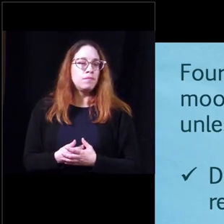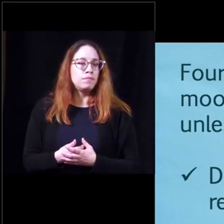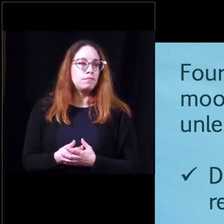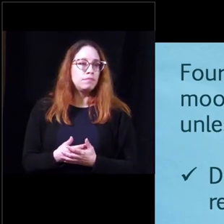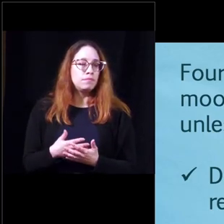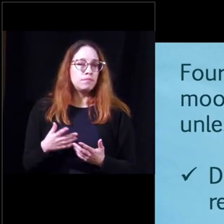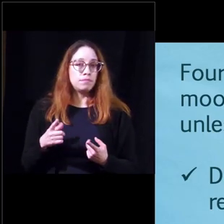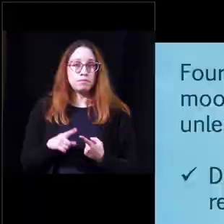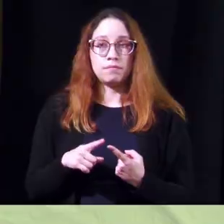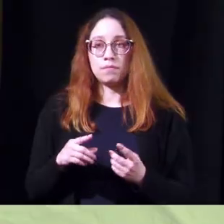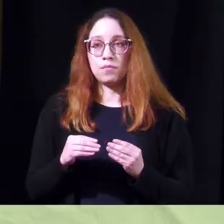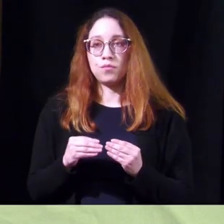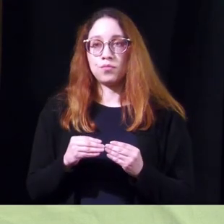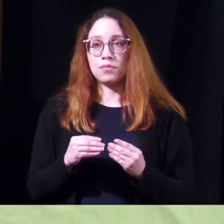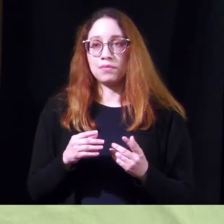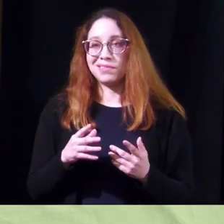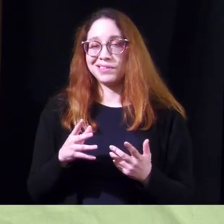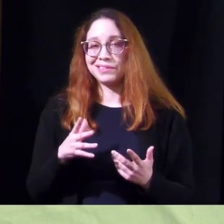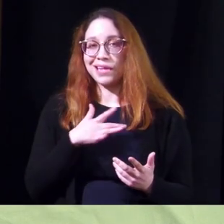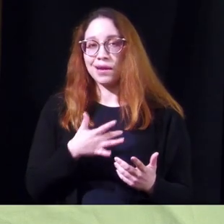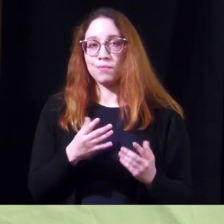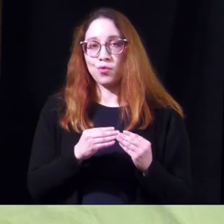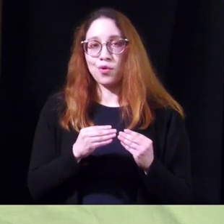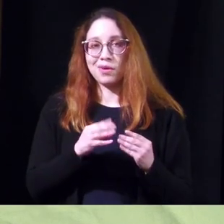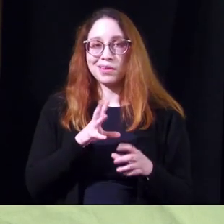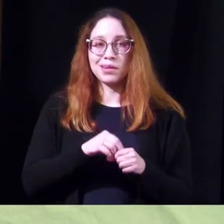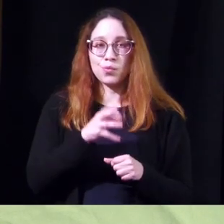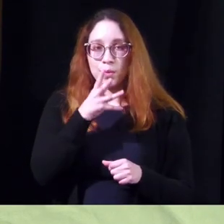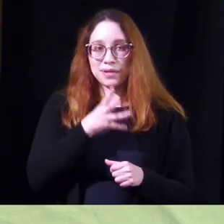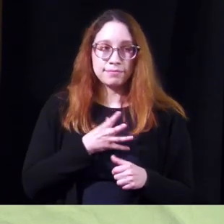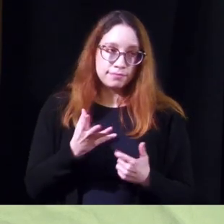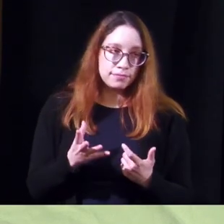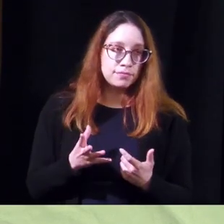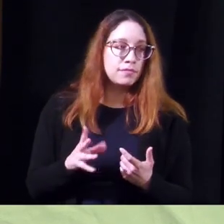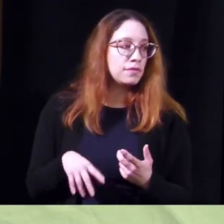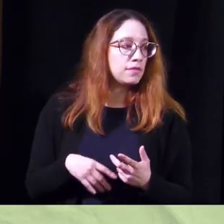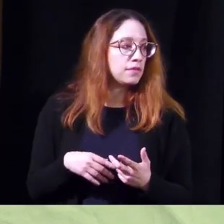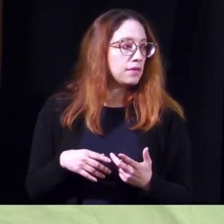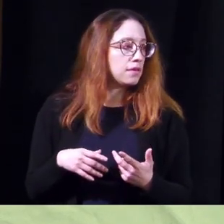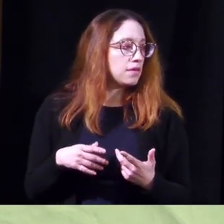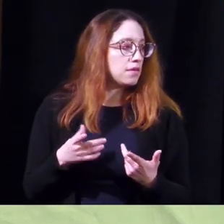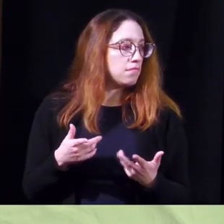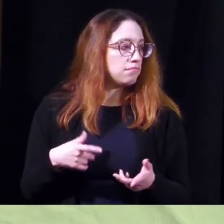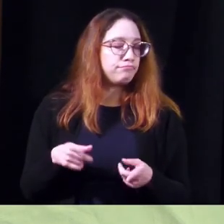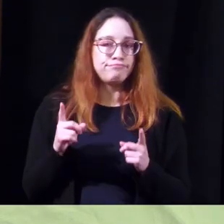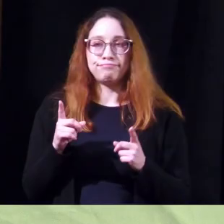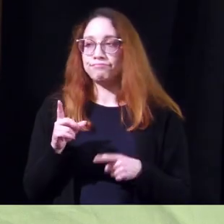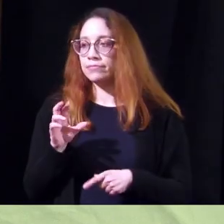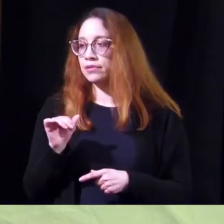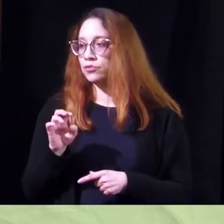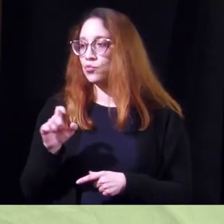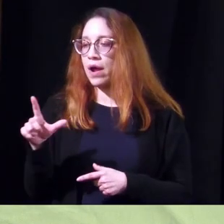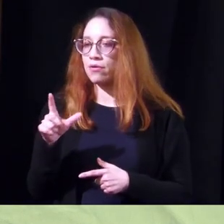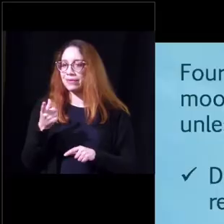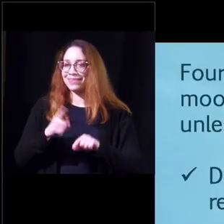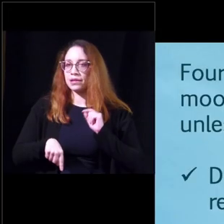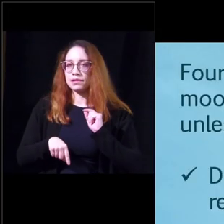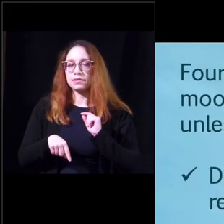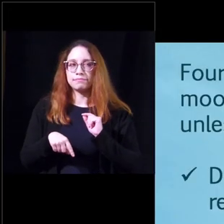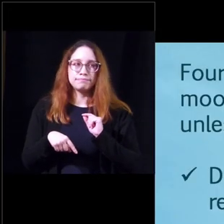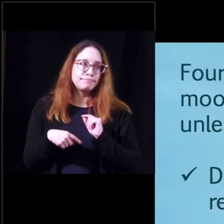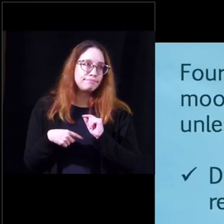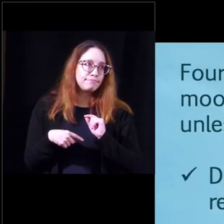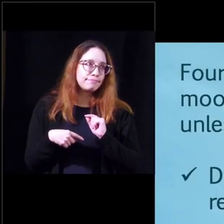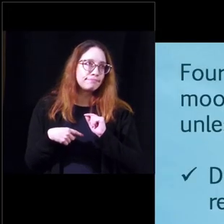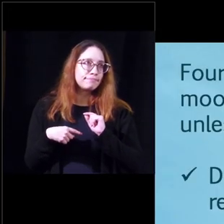obviously this is more common in women than men arousal is the the inability to either